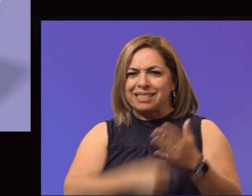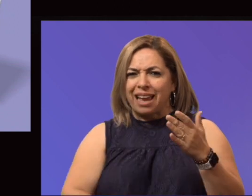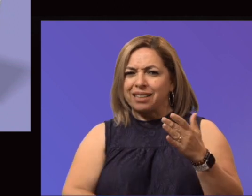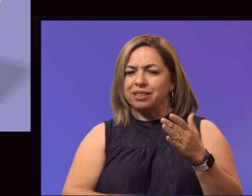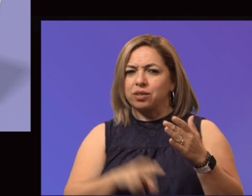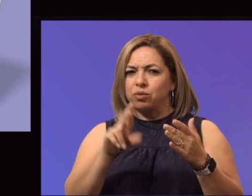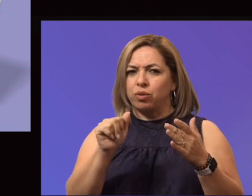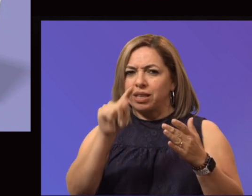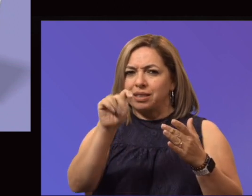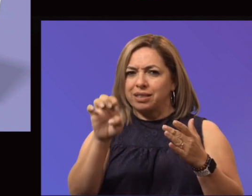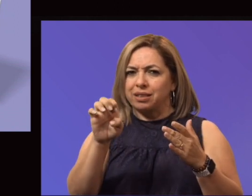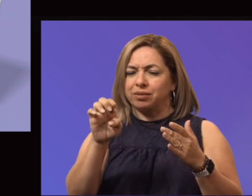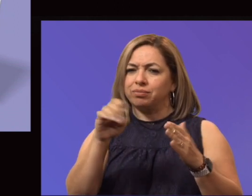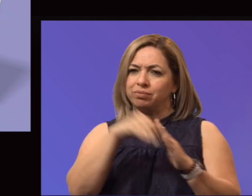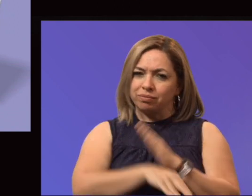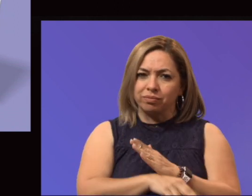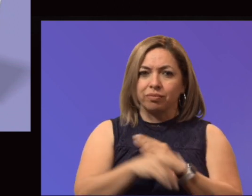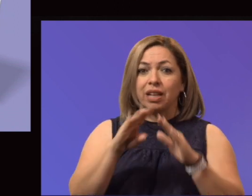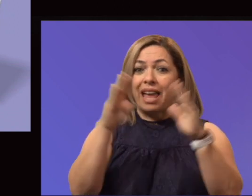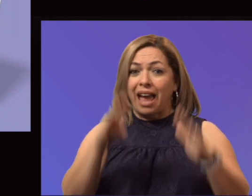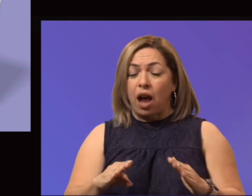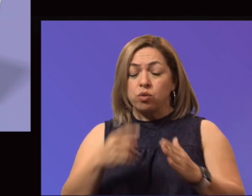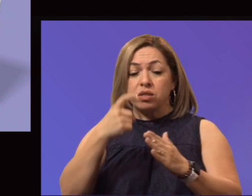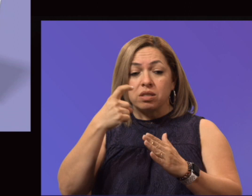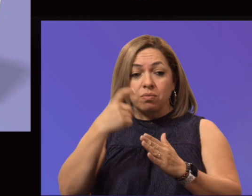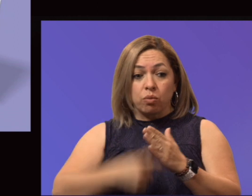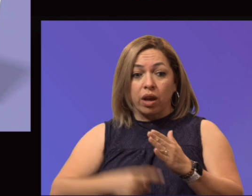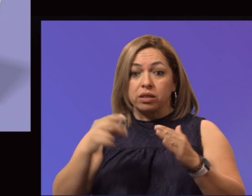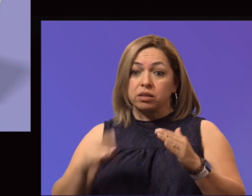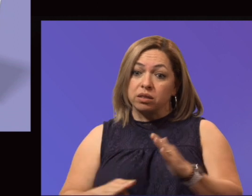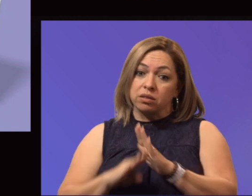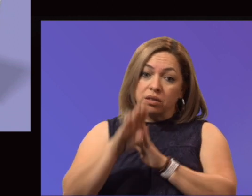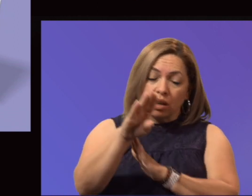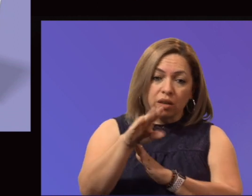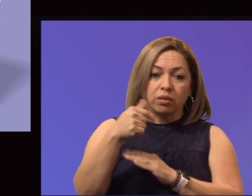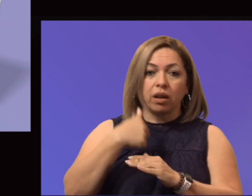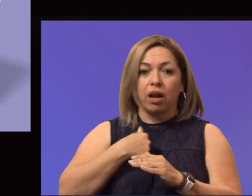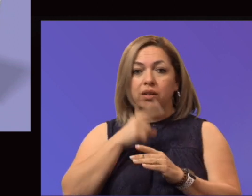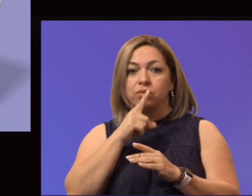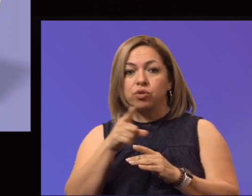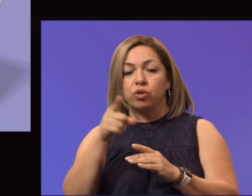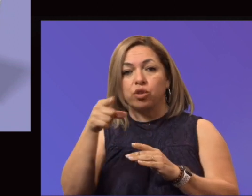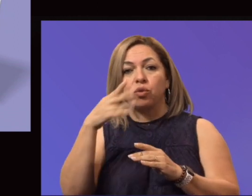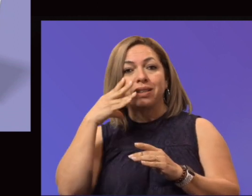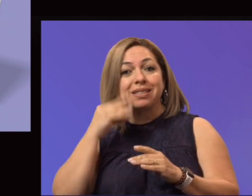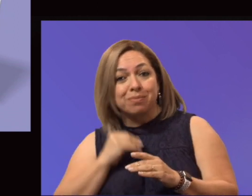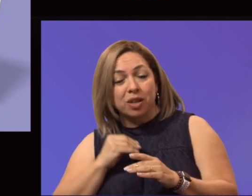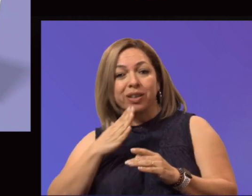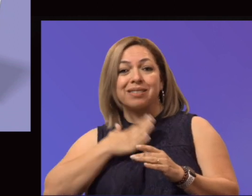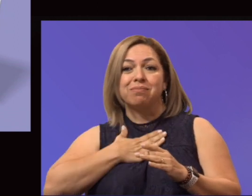housing prices went up this year. I'm sure that some of you experienced it. I experienced a significant increase in my